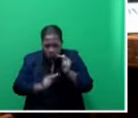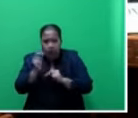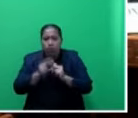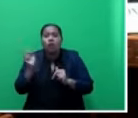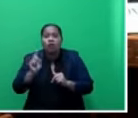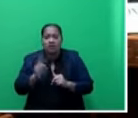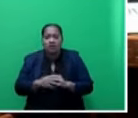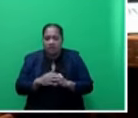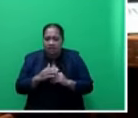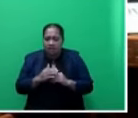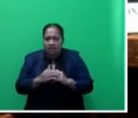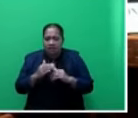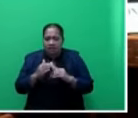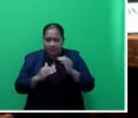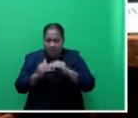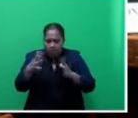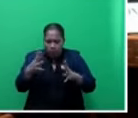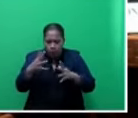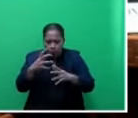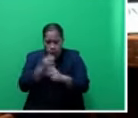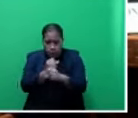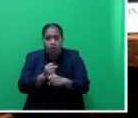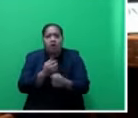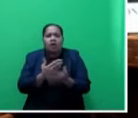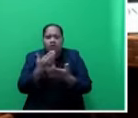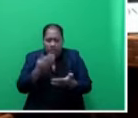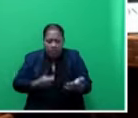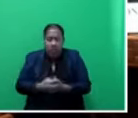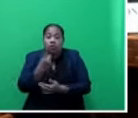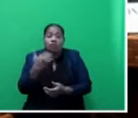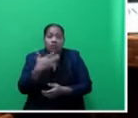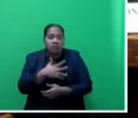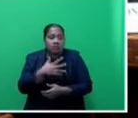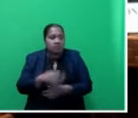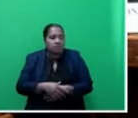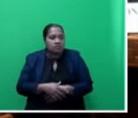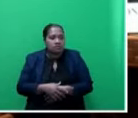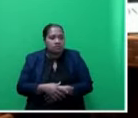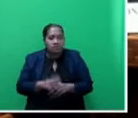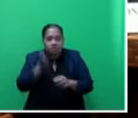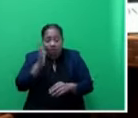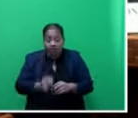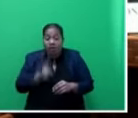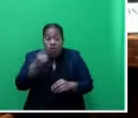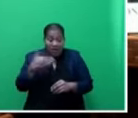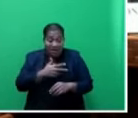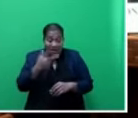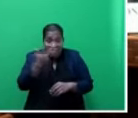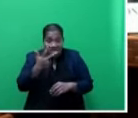infrastructure with a total of 118, Mr. Speaker, sir. 303 of these were schools,